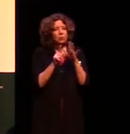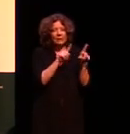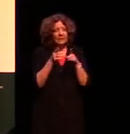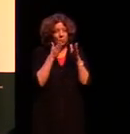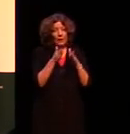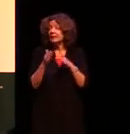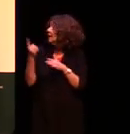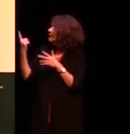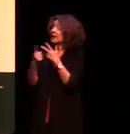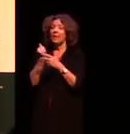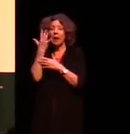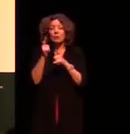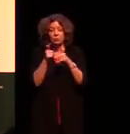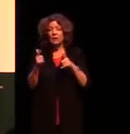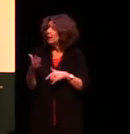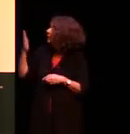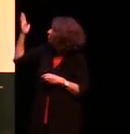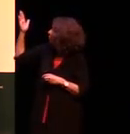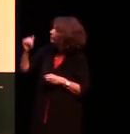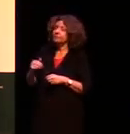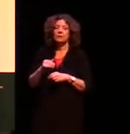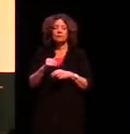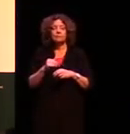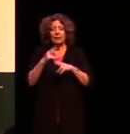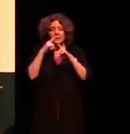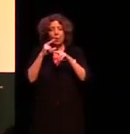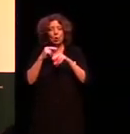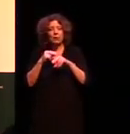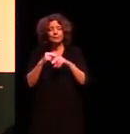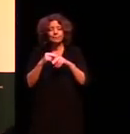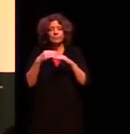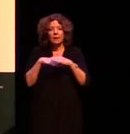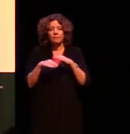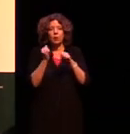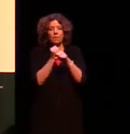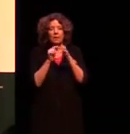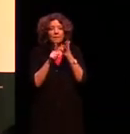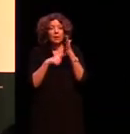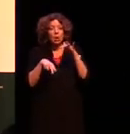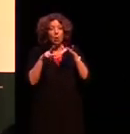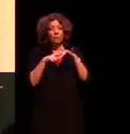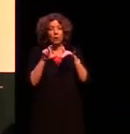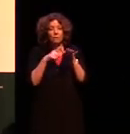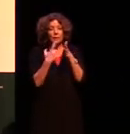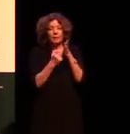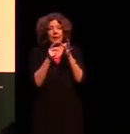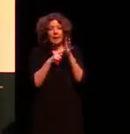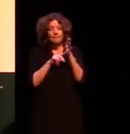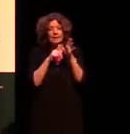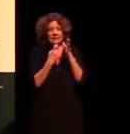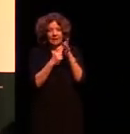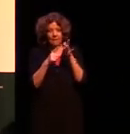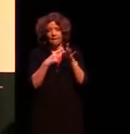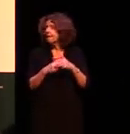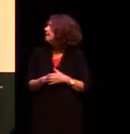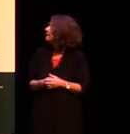now from Lardell a language spoken or from the Gulf of Carpentaria region and